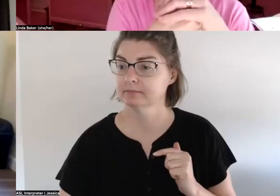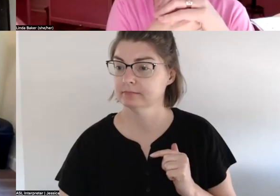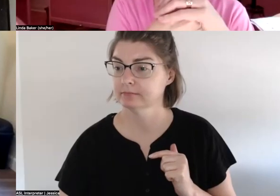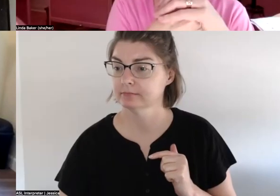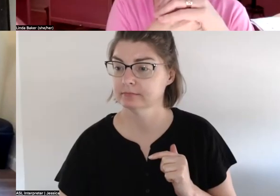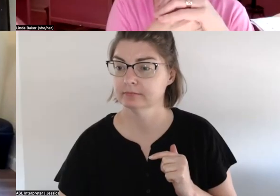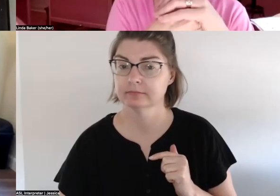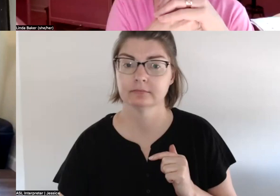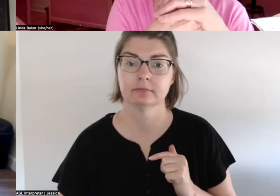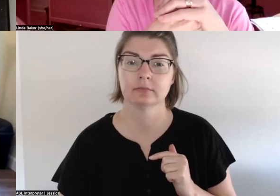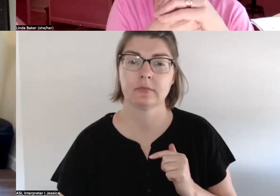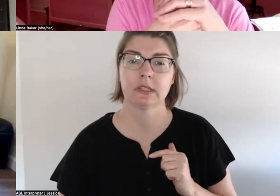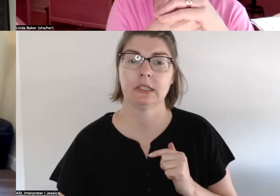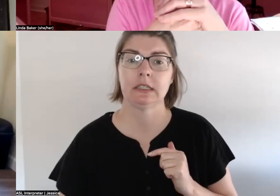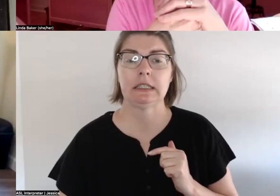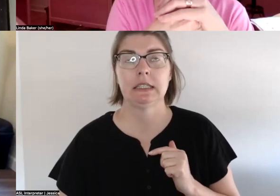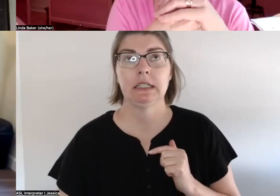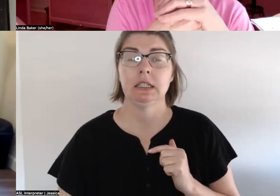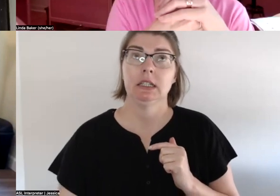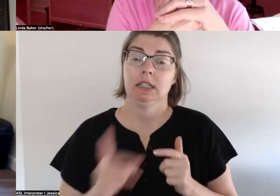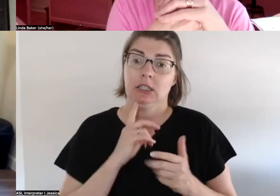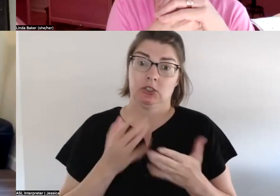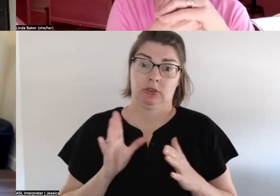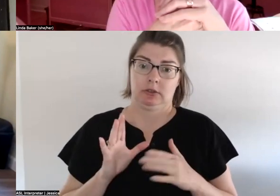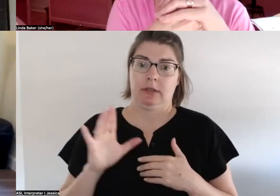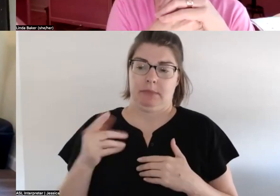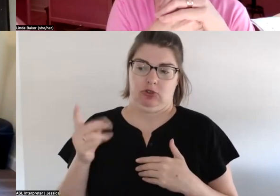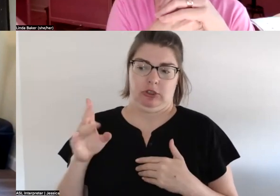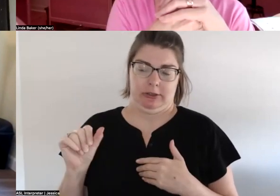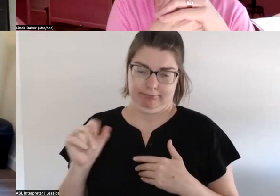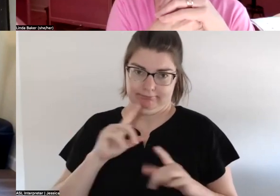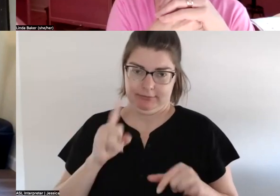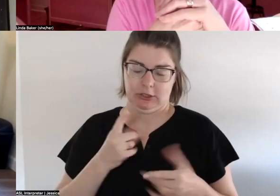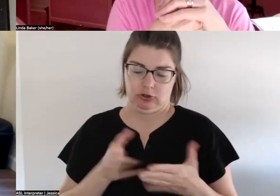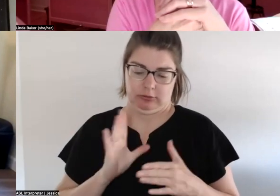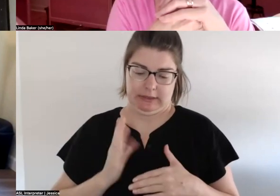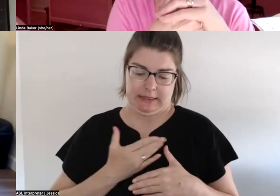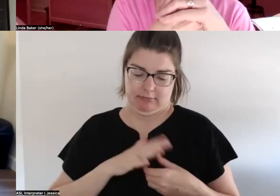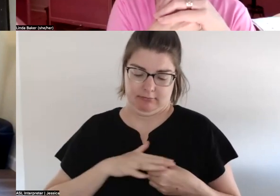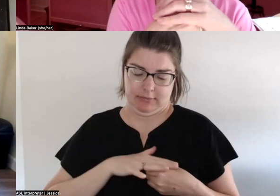we are as indigenous people is we're not using this process